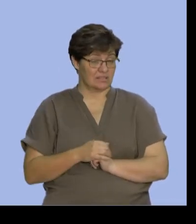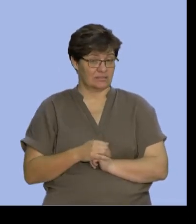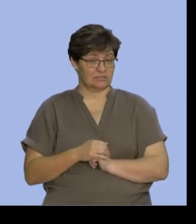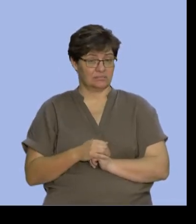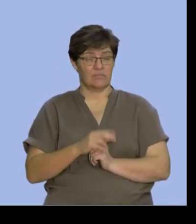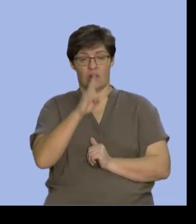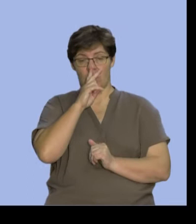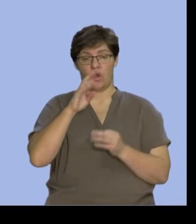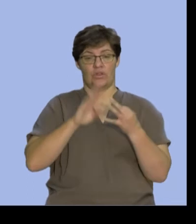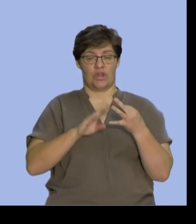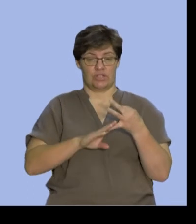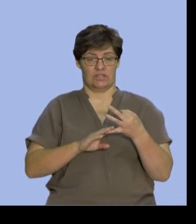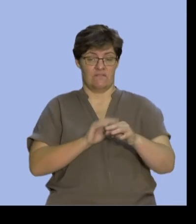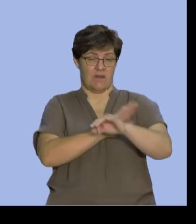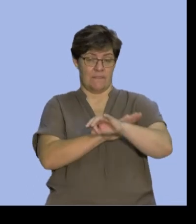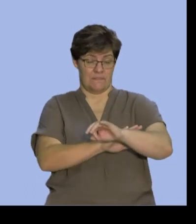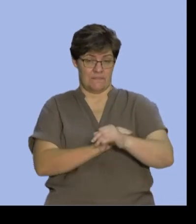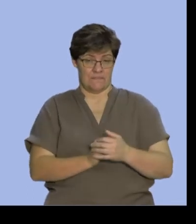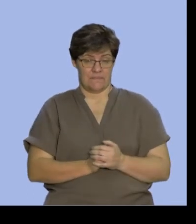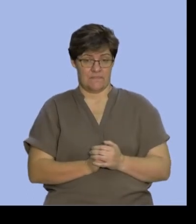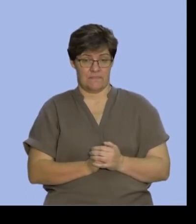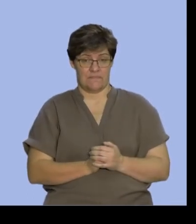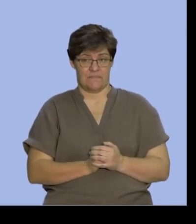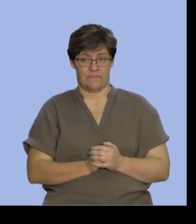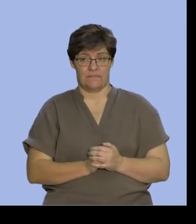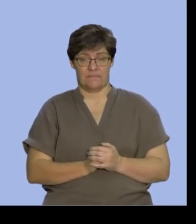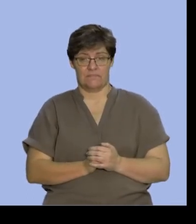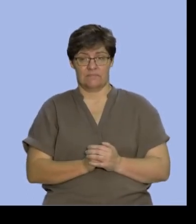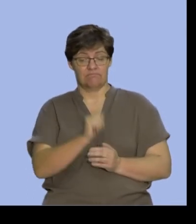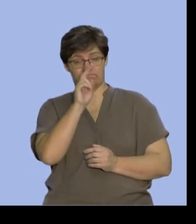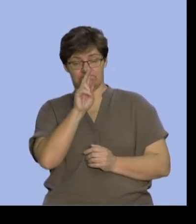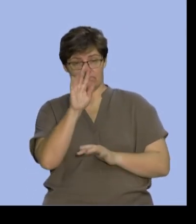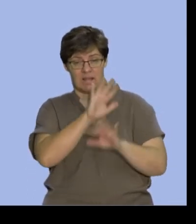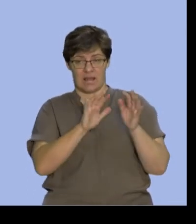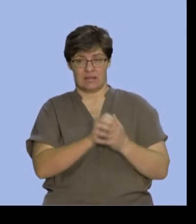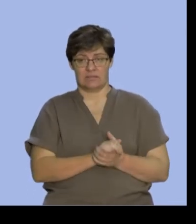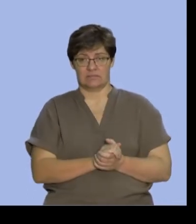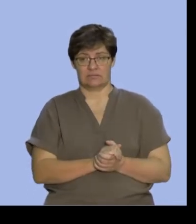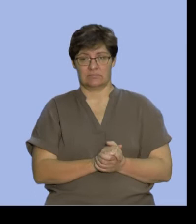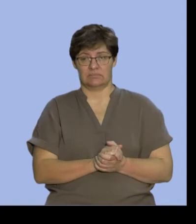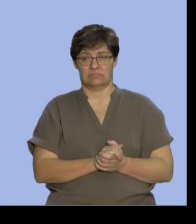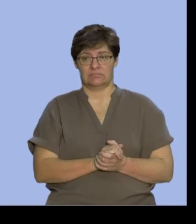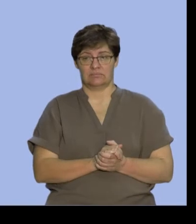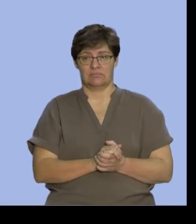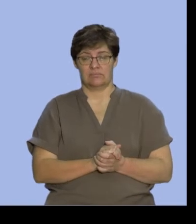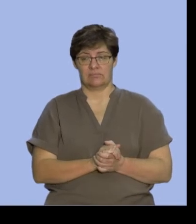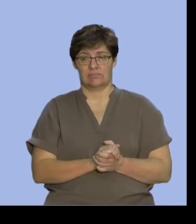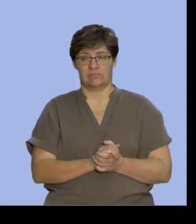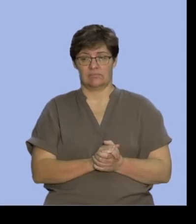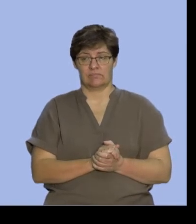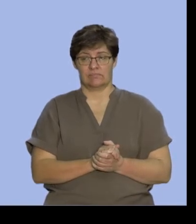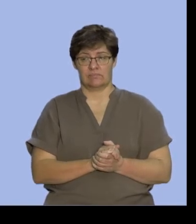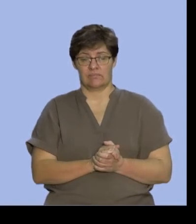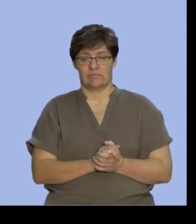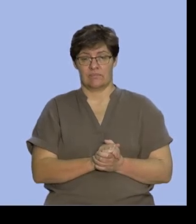third set. And again, let's just change the color. And hopefully we can see that as the